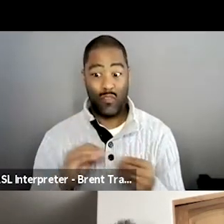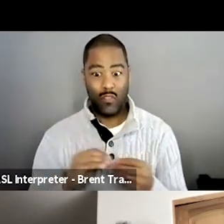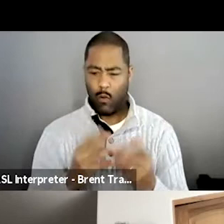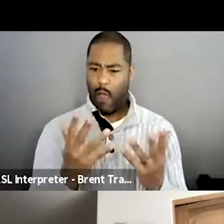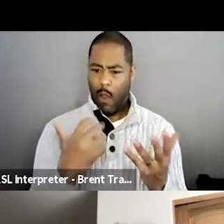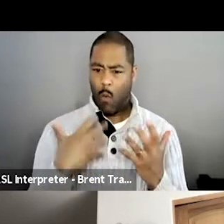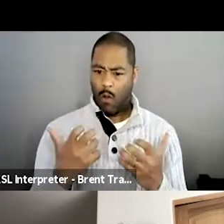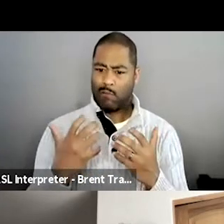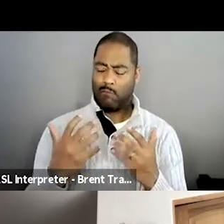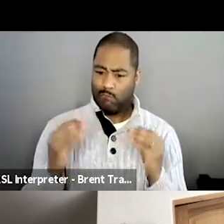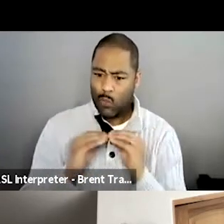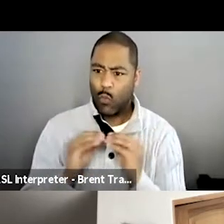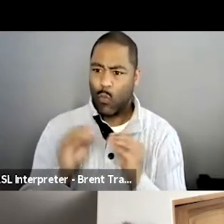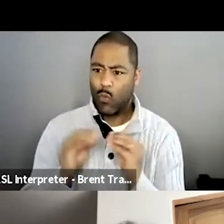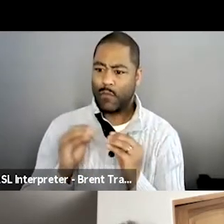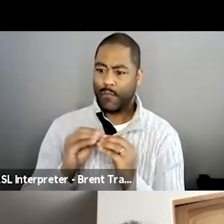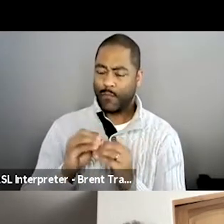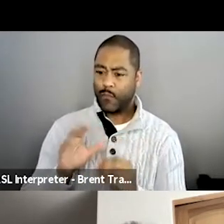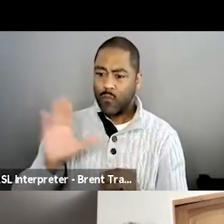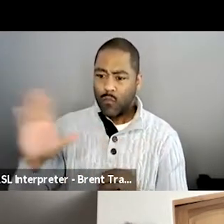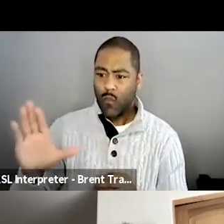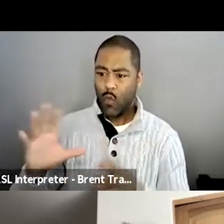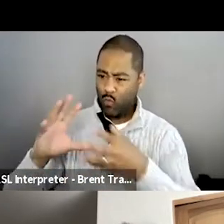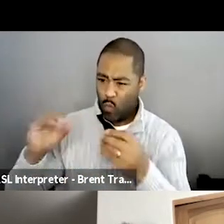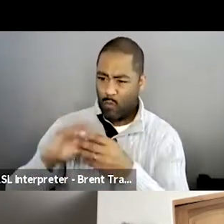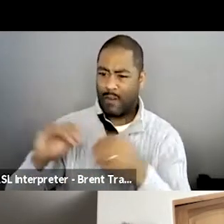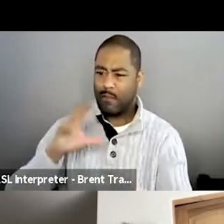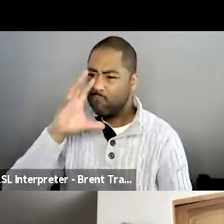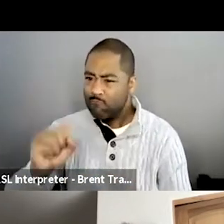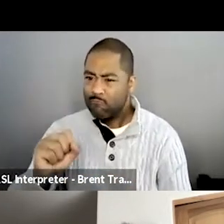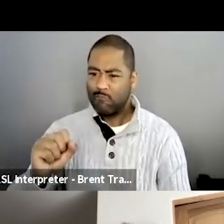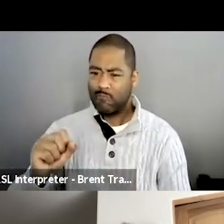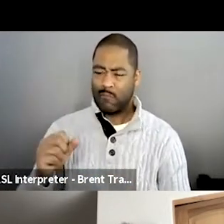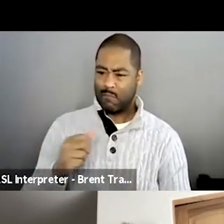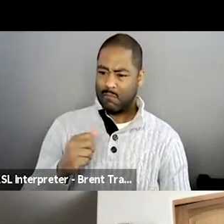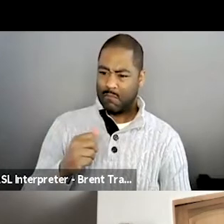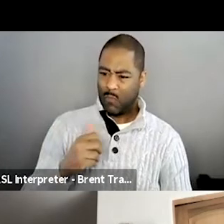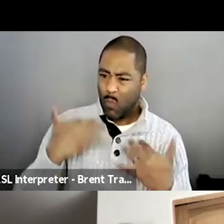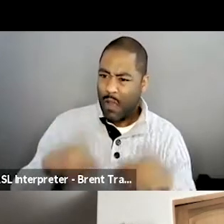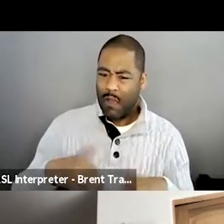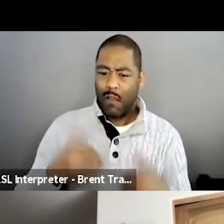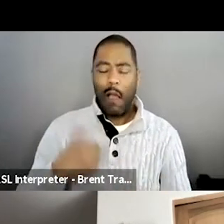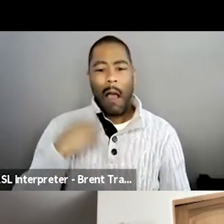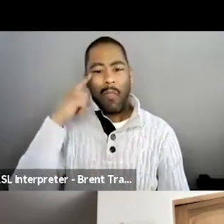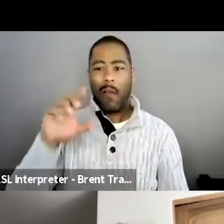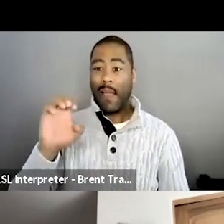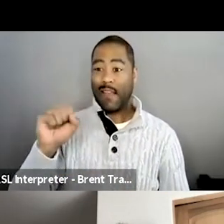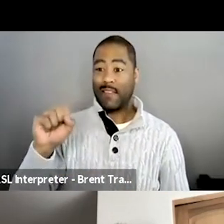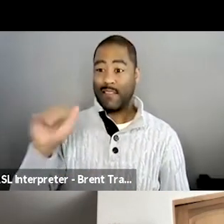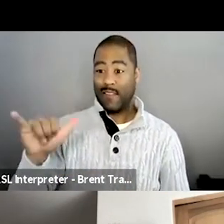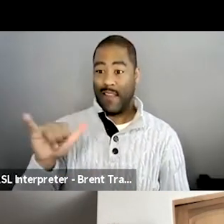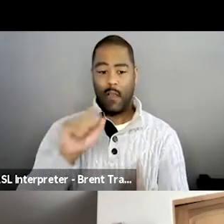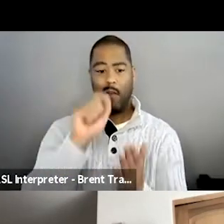she was, and I didn't think that they could do that by reading an essay alone. I thought that it really required people to actually see